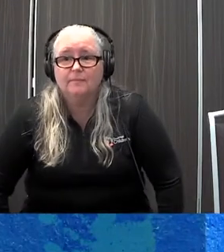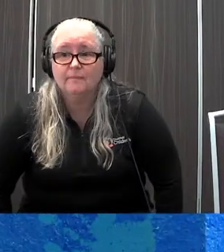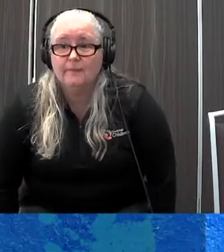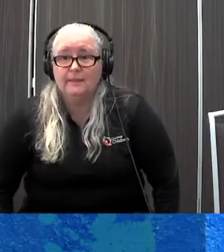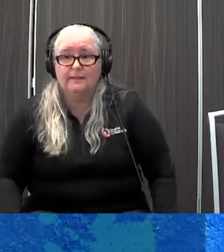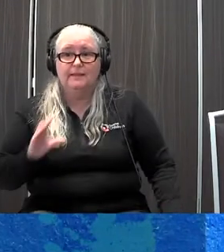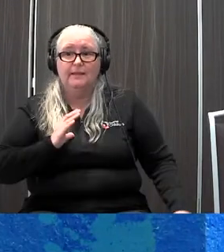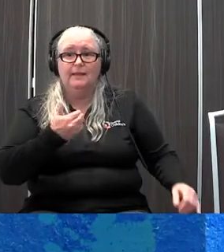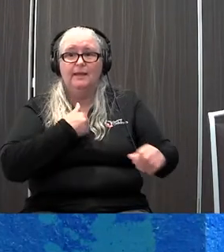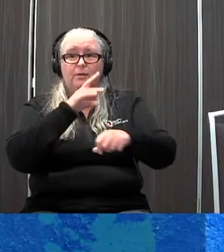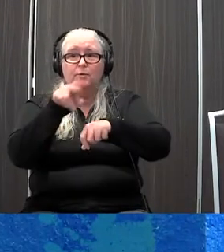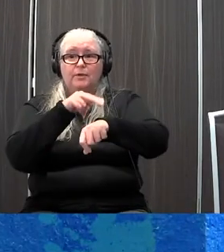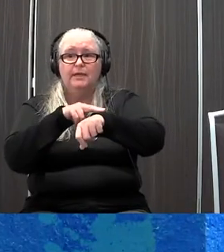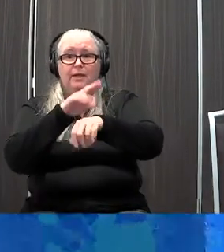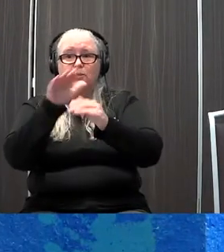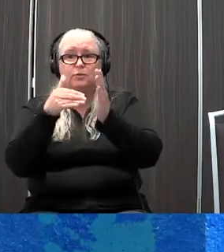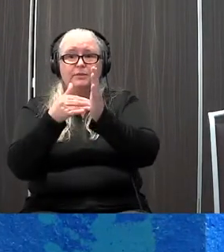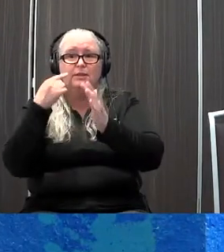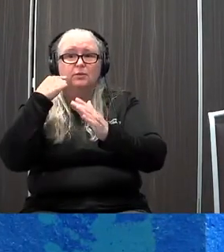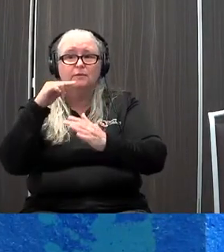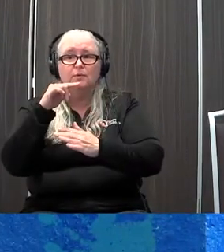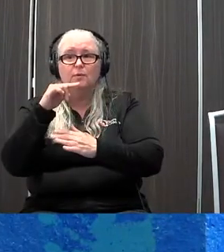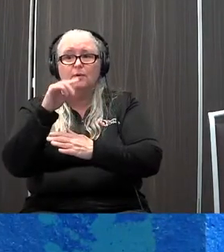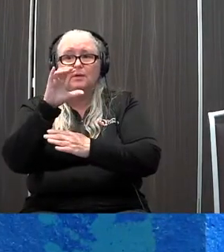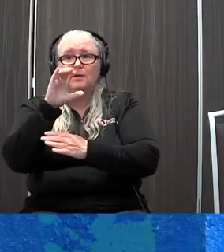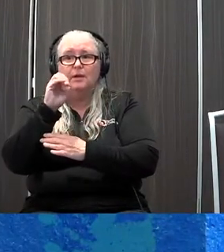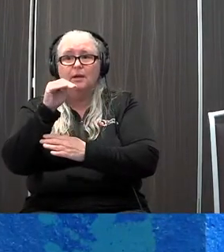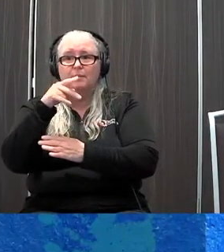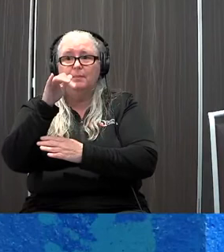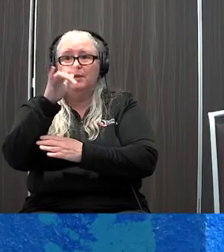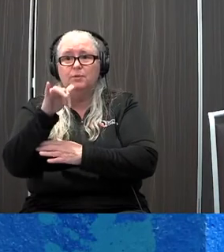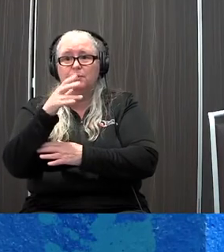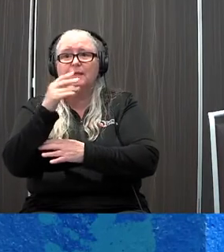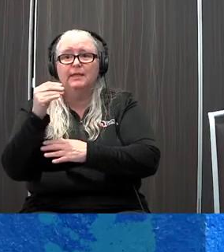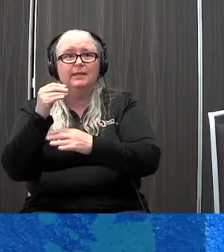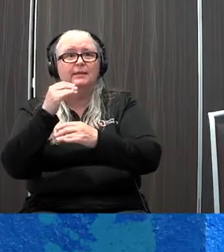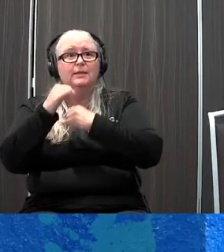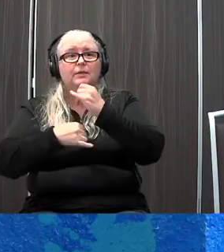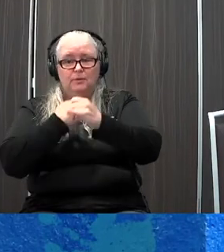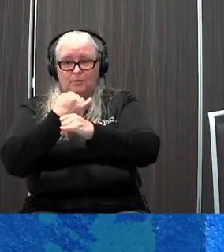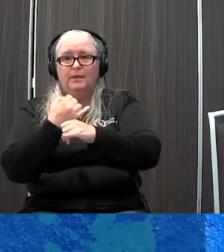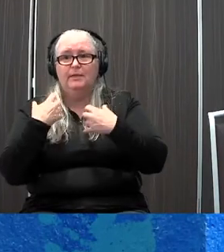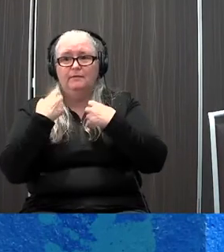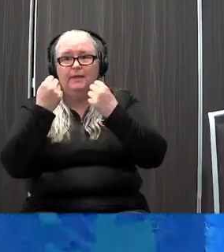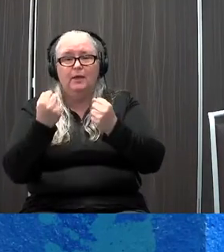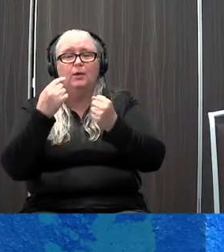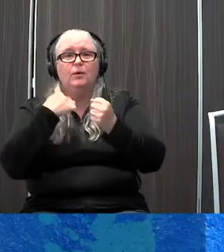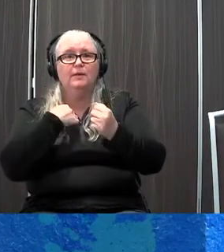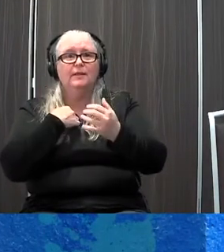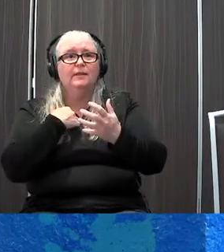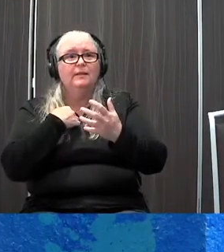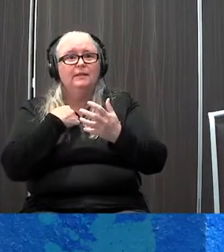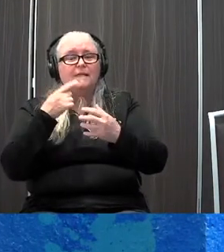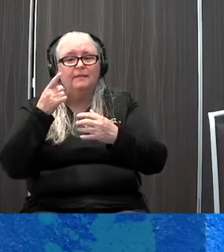of our kind of health research in the country. They talk about mind-body medicine. This is the part of our kind of scientific branch, you know, lives in Bethesda, Maryland,